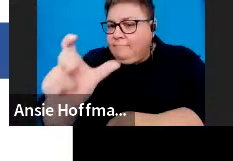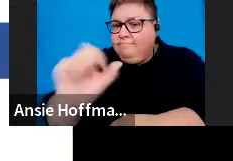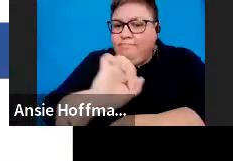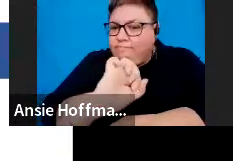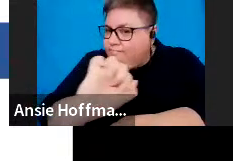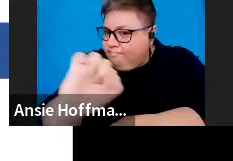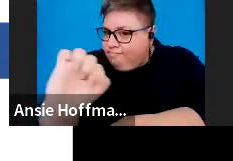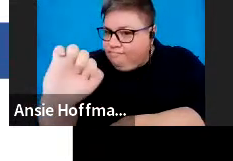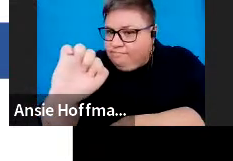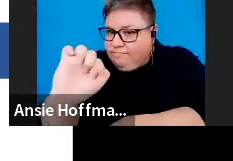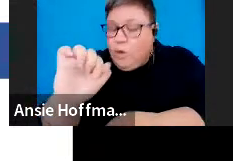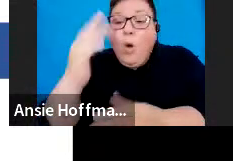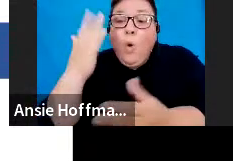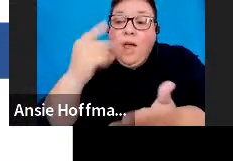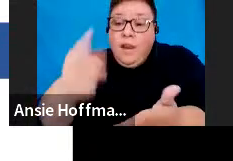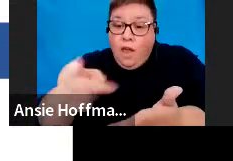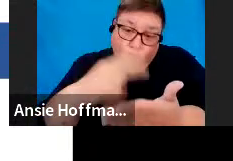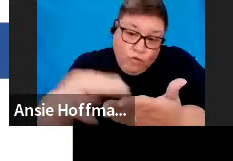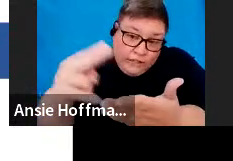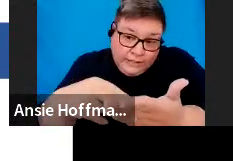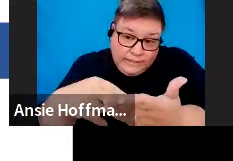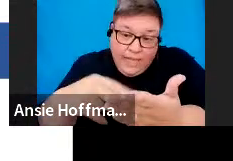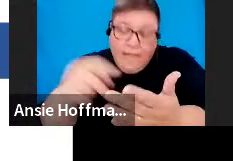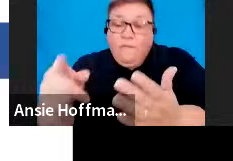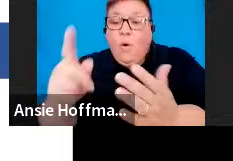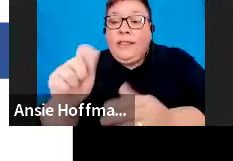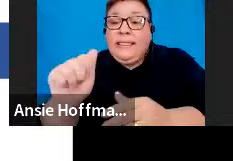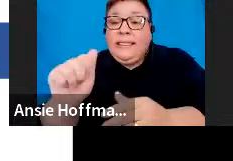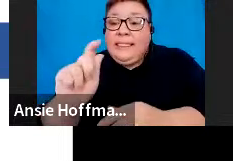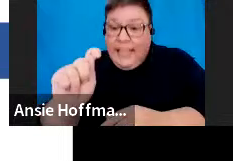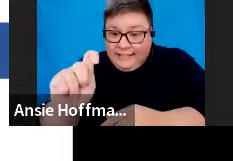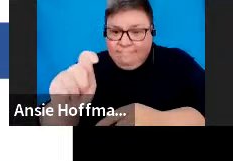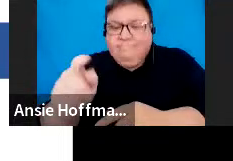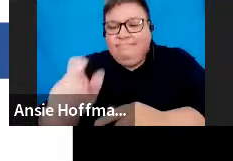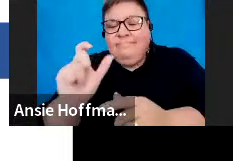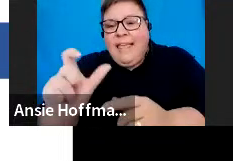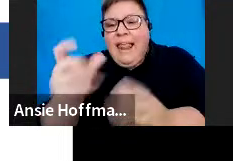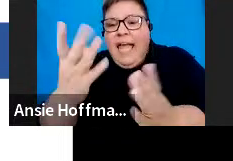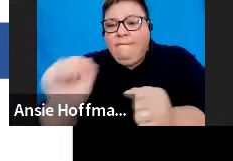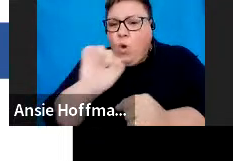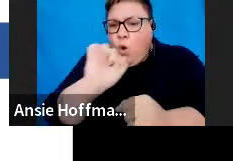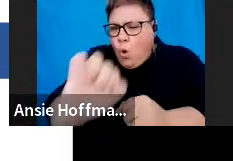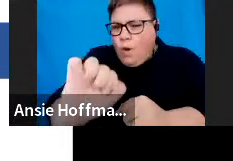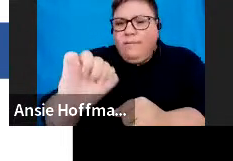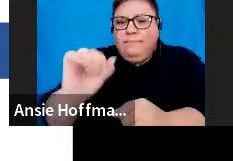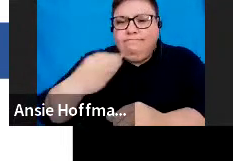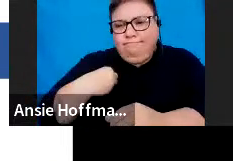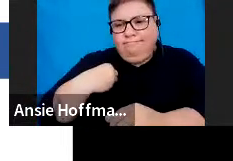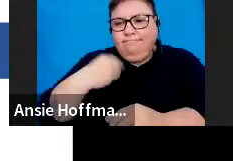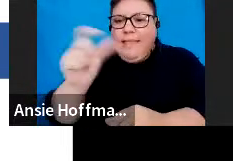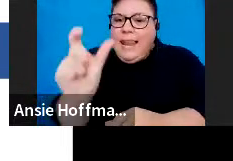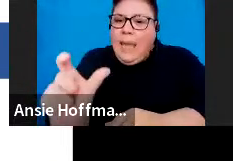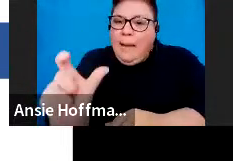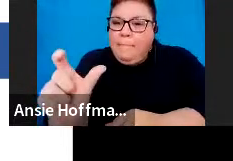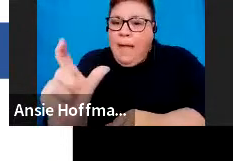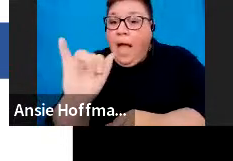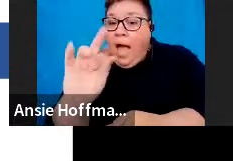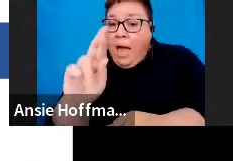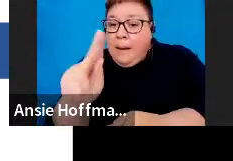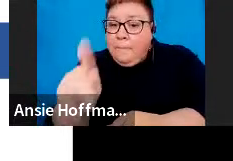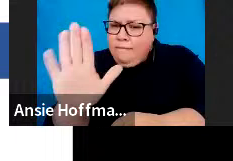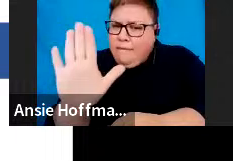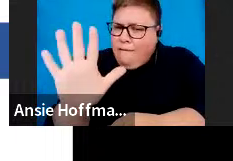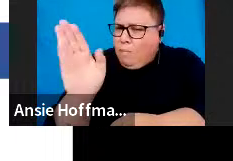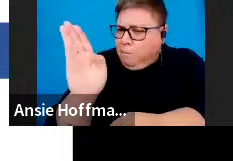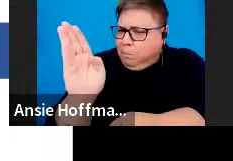registering for income tax purposes. This number must be on the IRP-5 or the IRP-5-3A